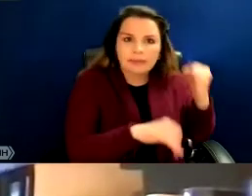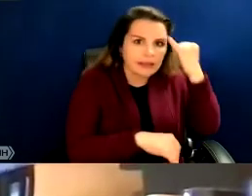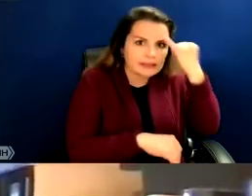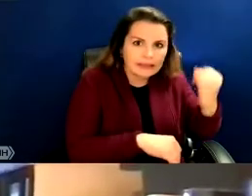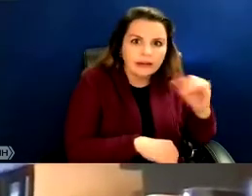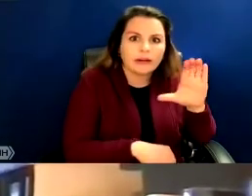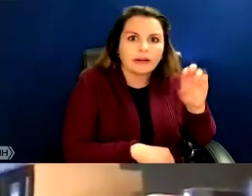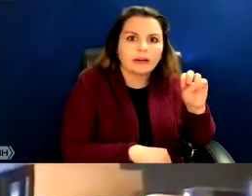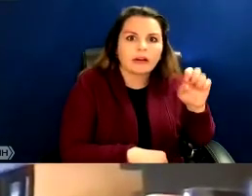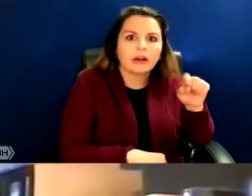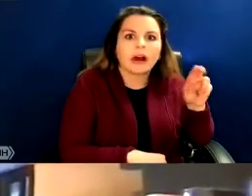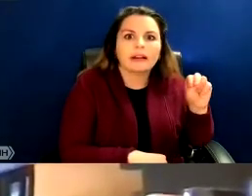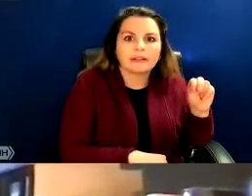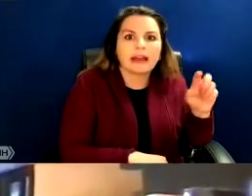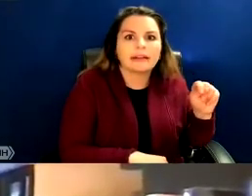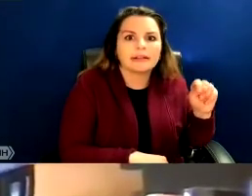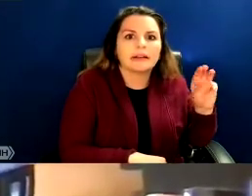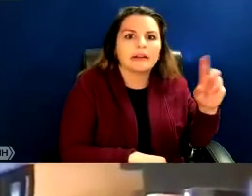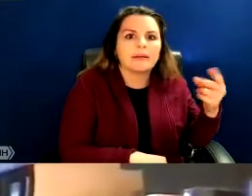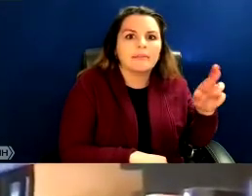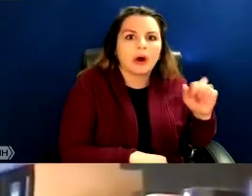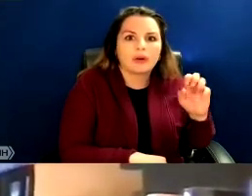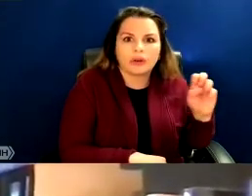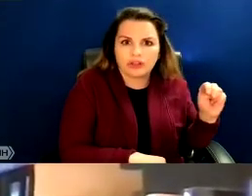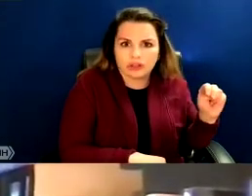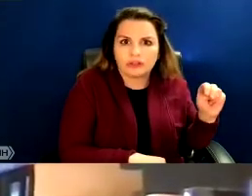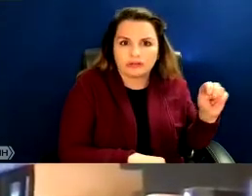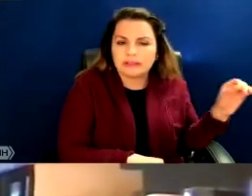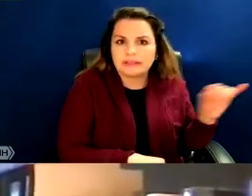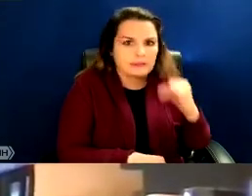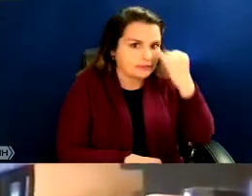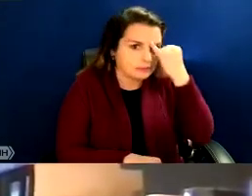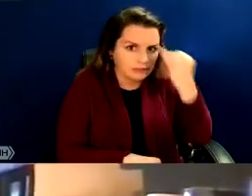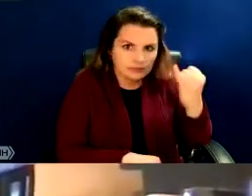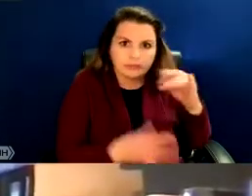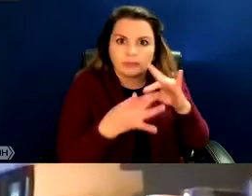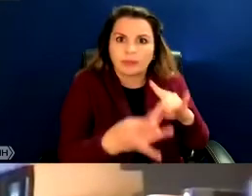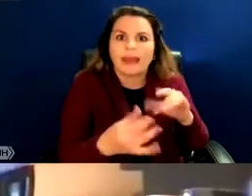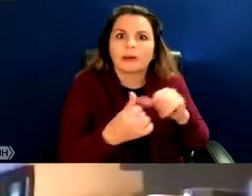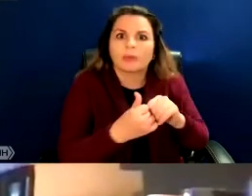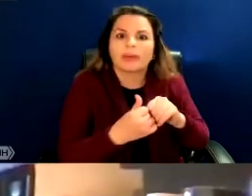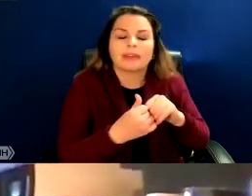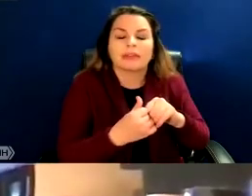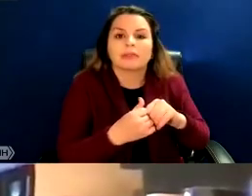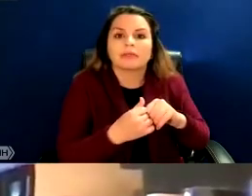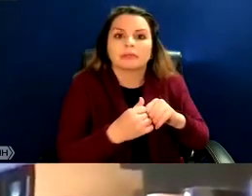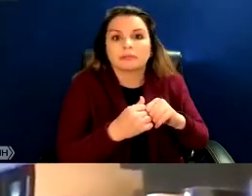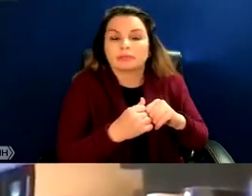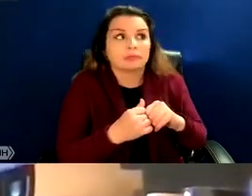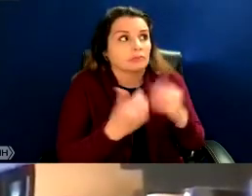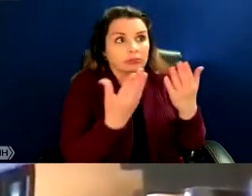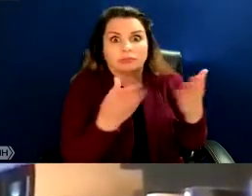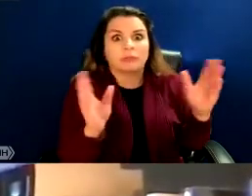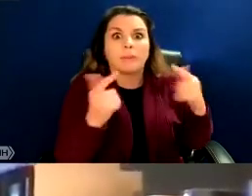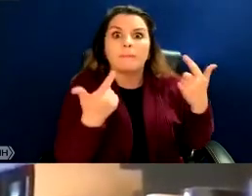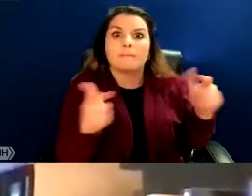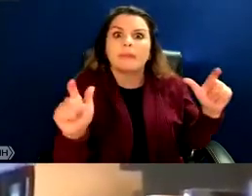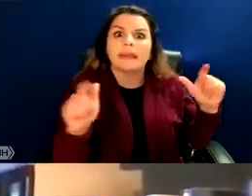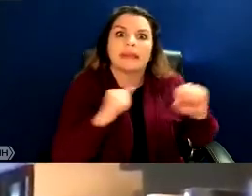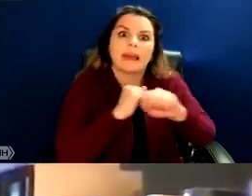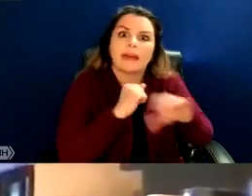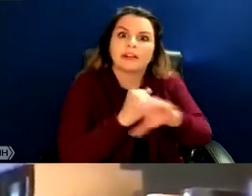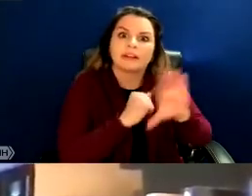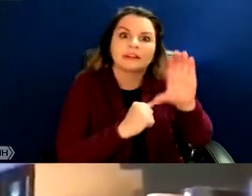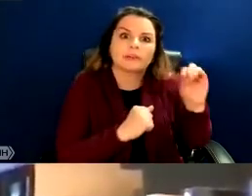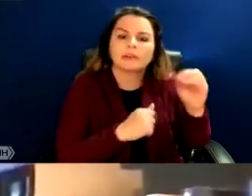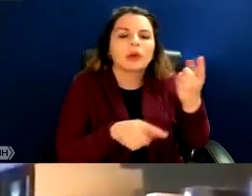content moderation issues that in the context of global advertising companies cannot be managed. I